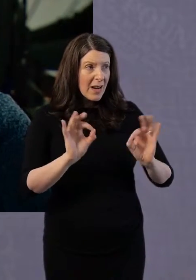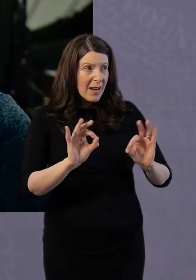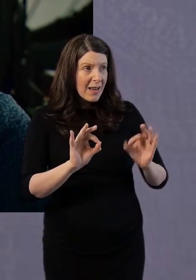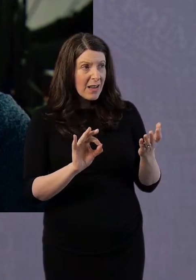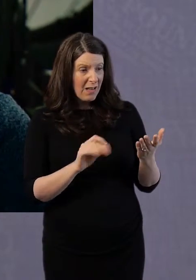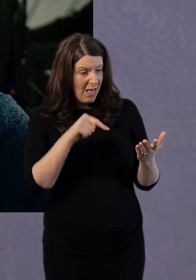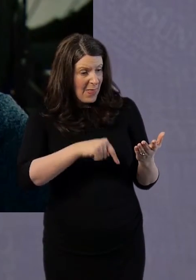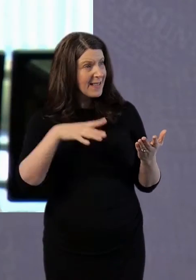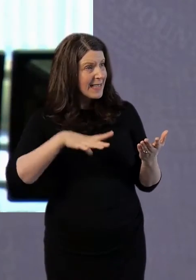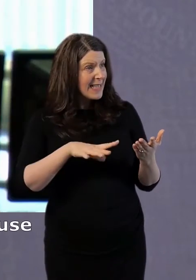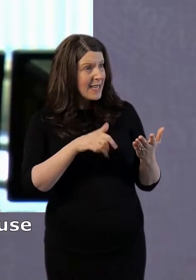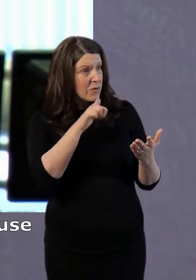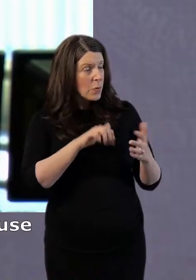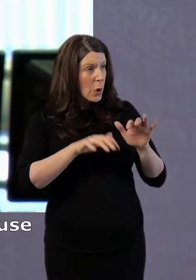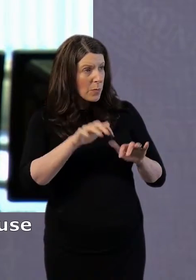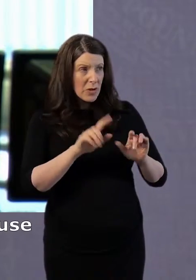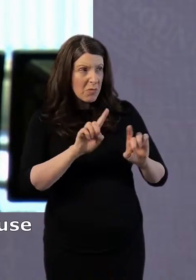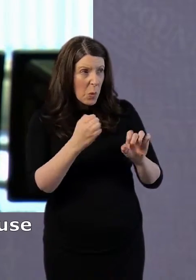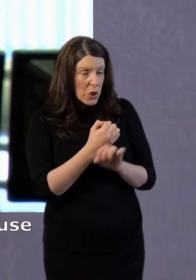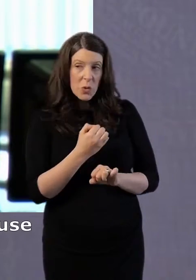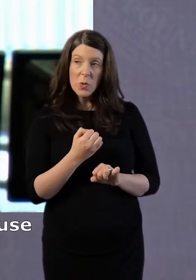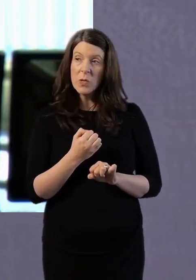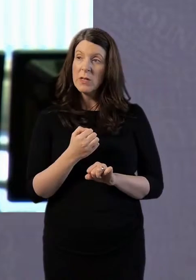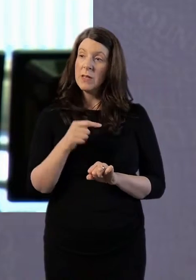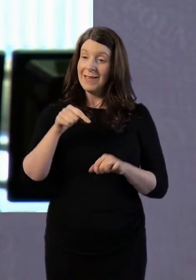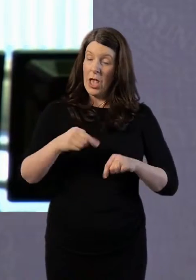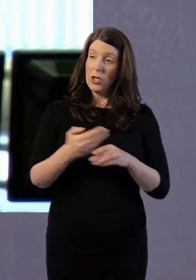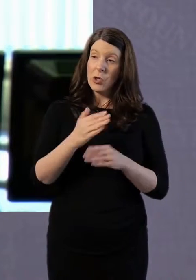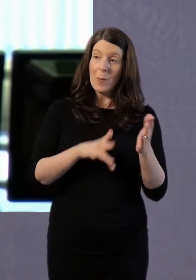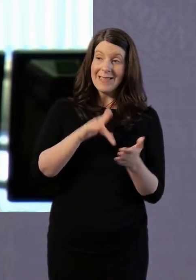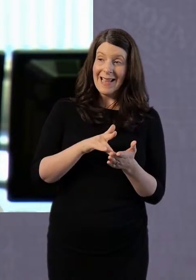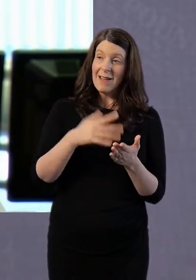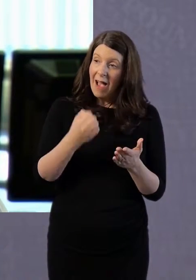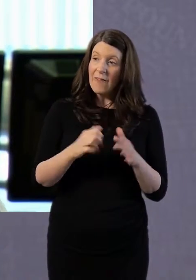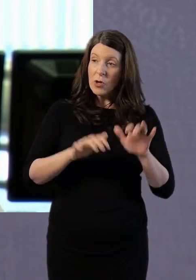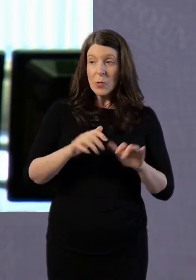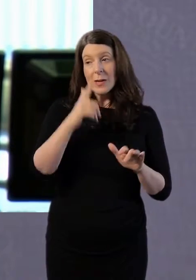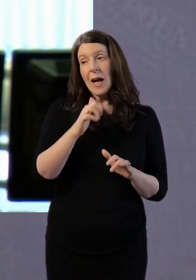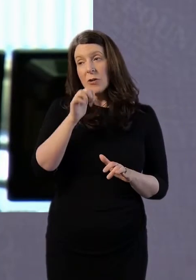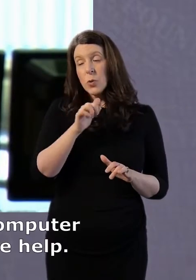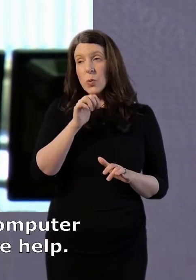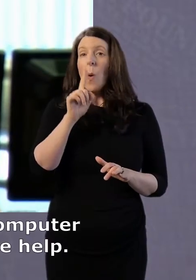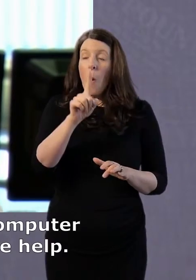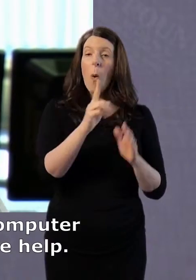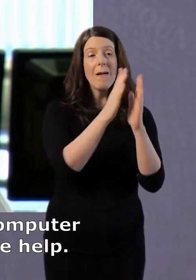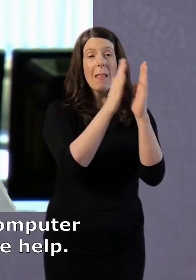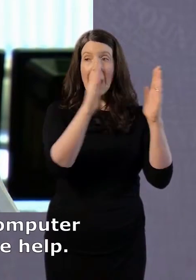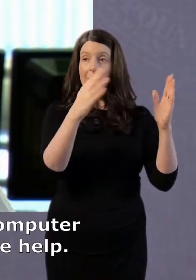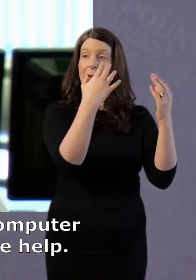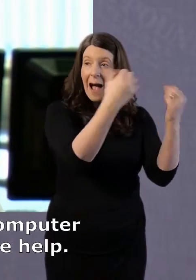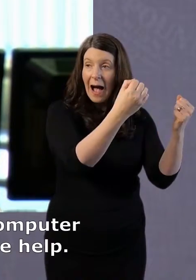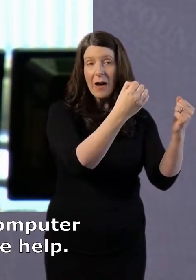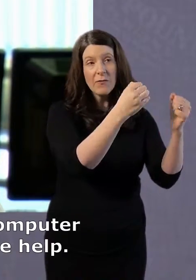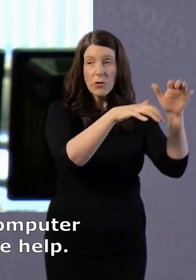So what do I do? There are computers you can use here at the Job Centre and in libraries and in community centres. If you're not sure how to work a